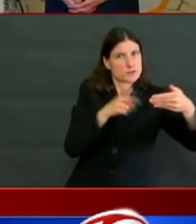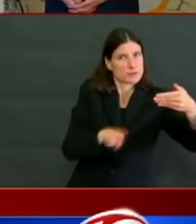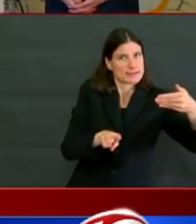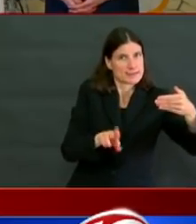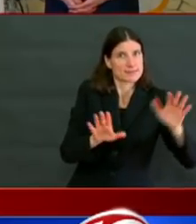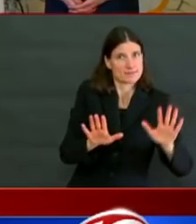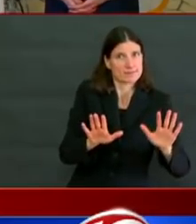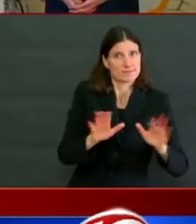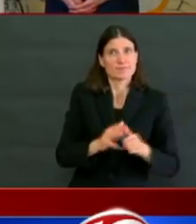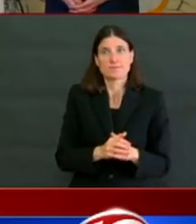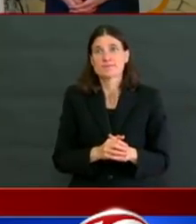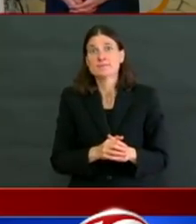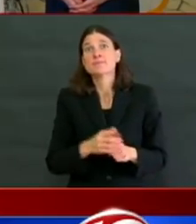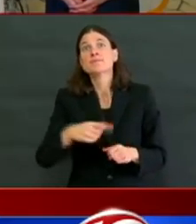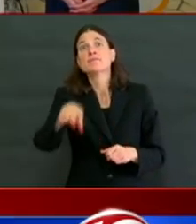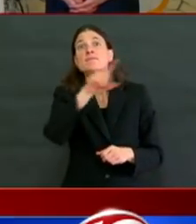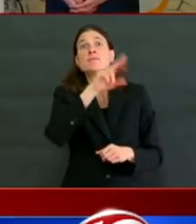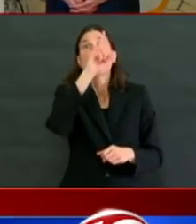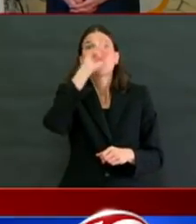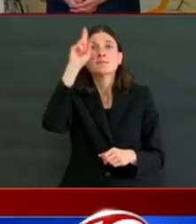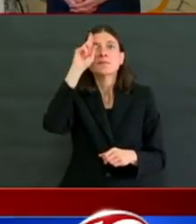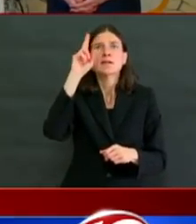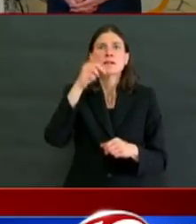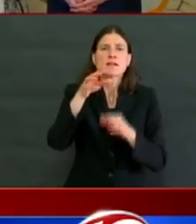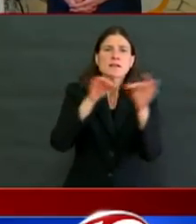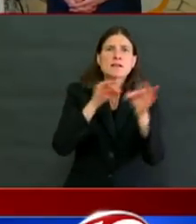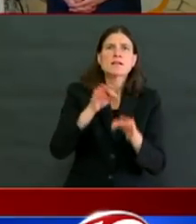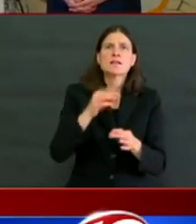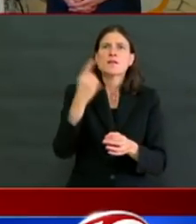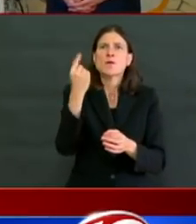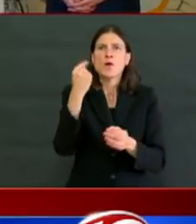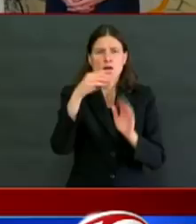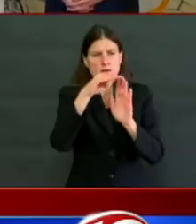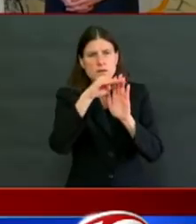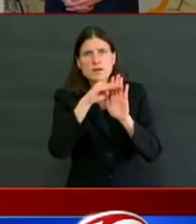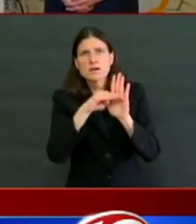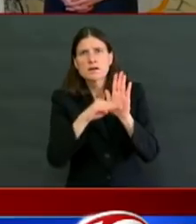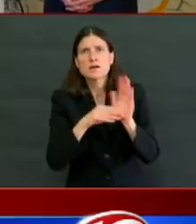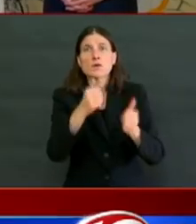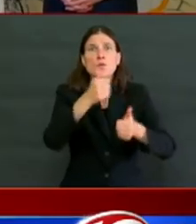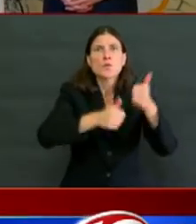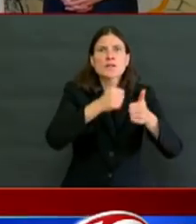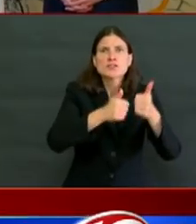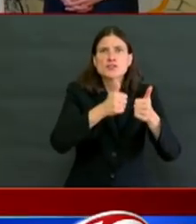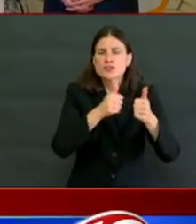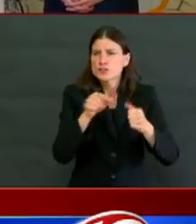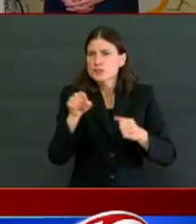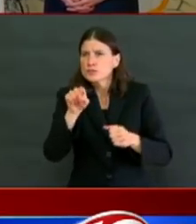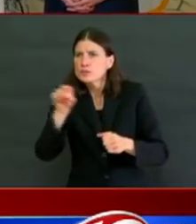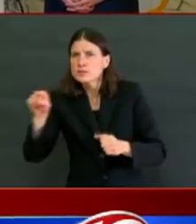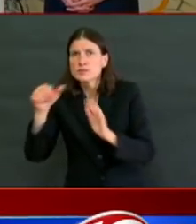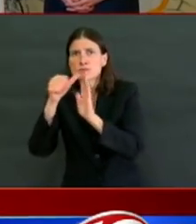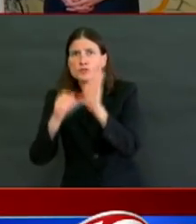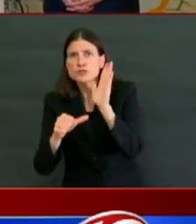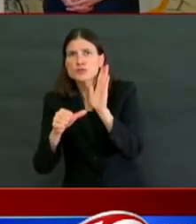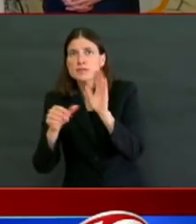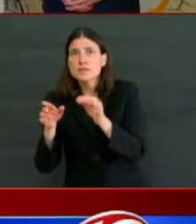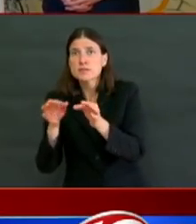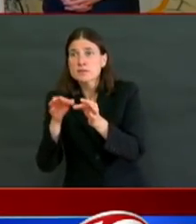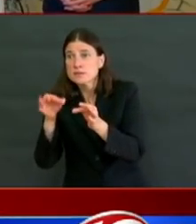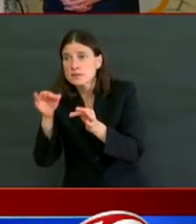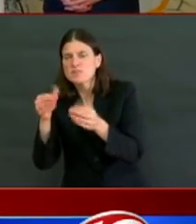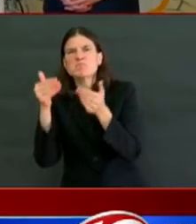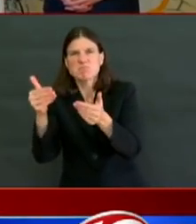infection control, new workflows, new procedures, more testing.